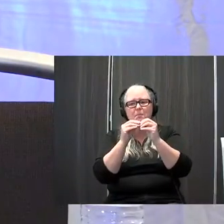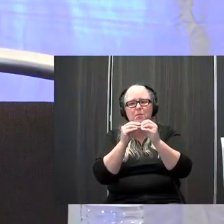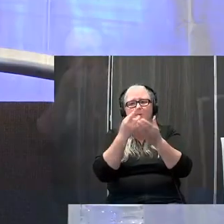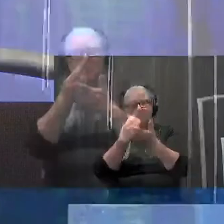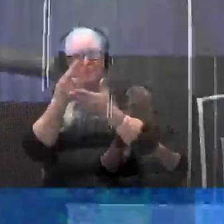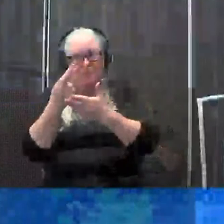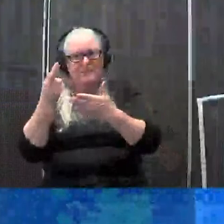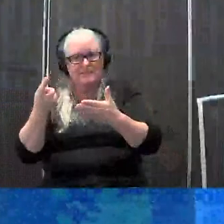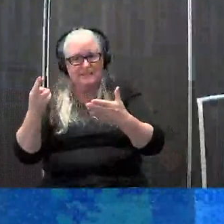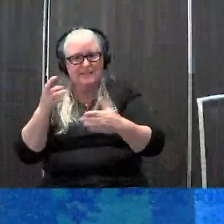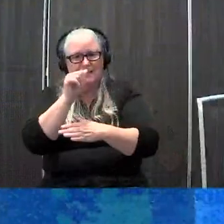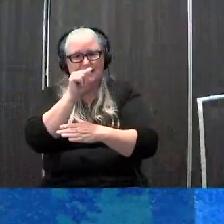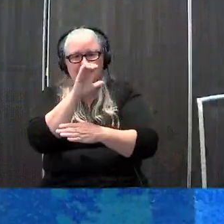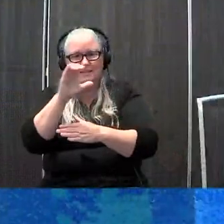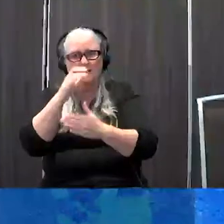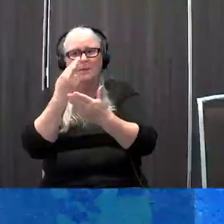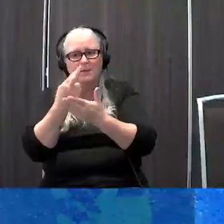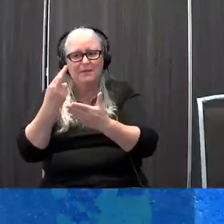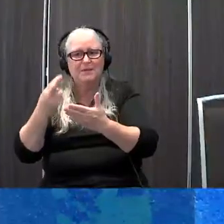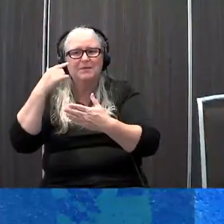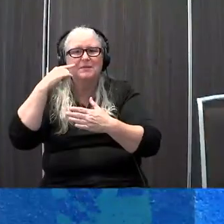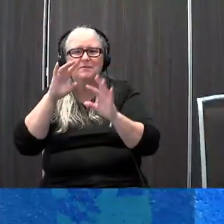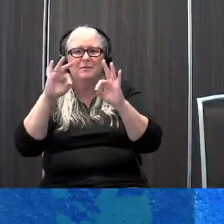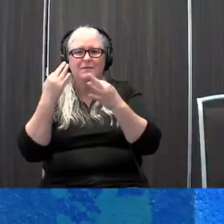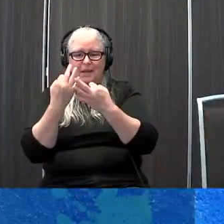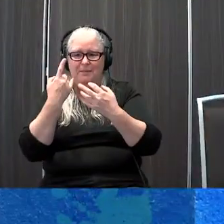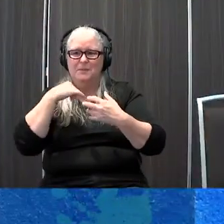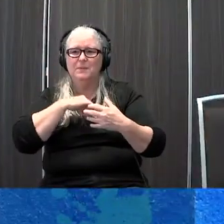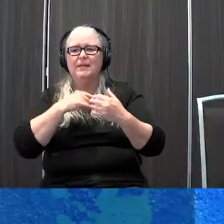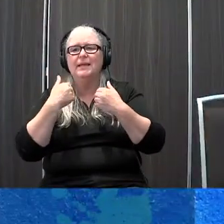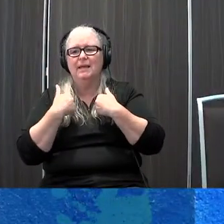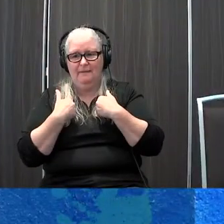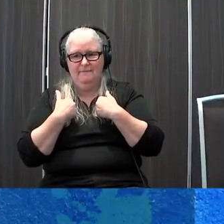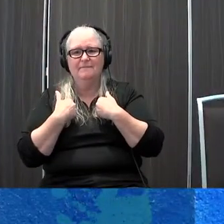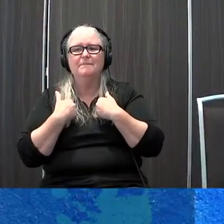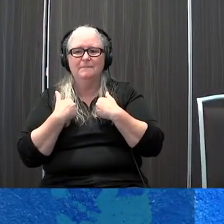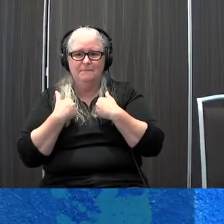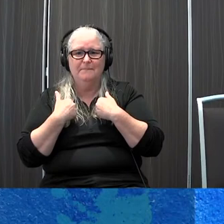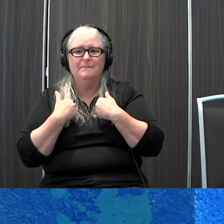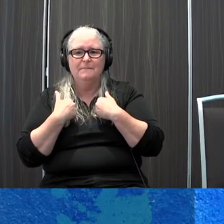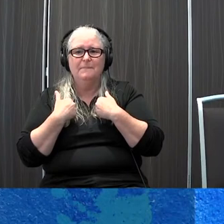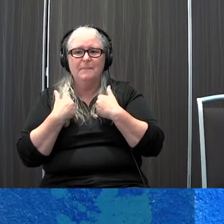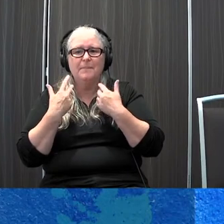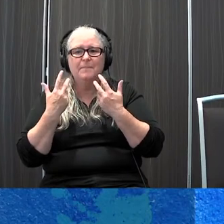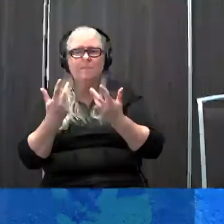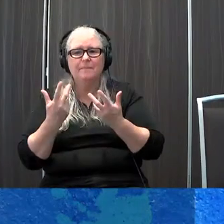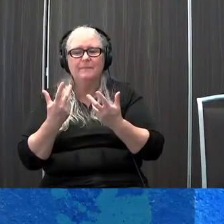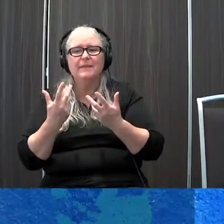communication resources for families that we have and I